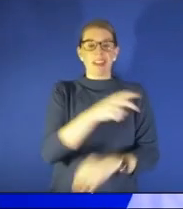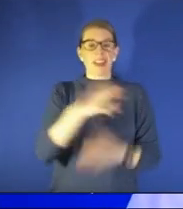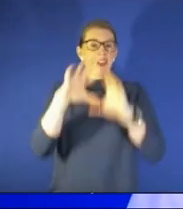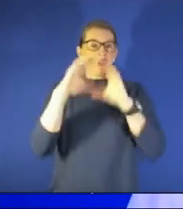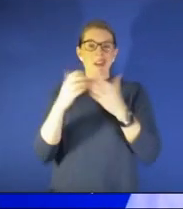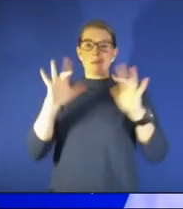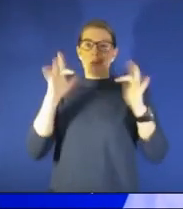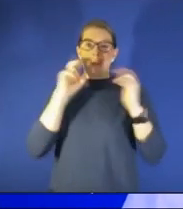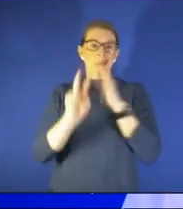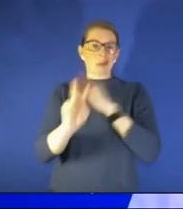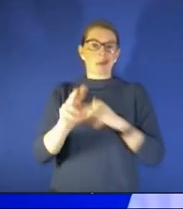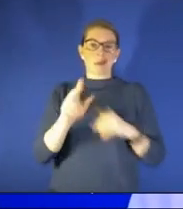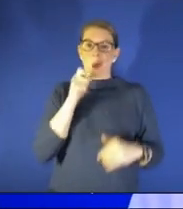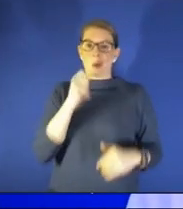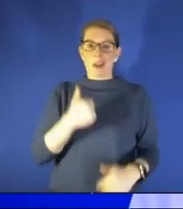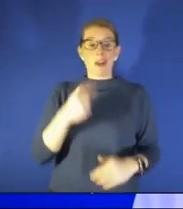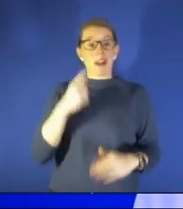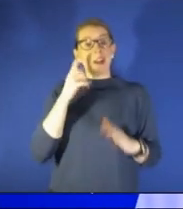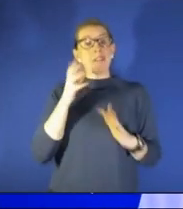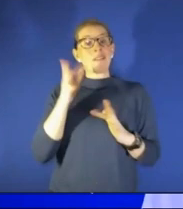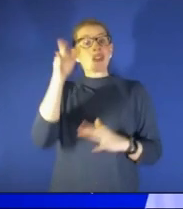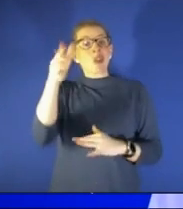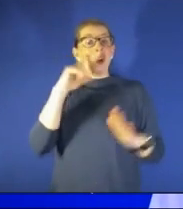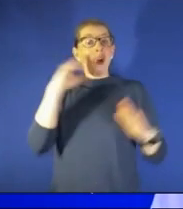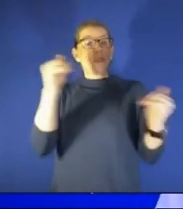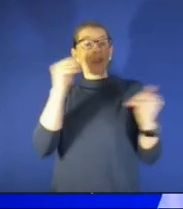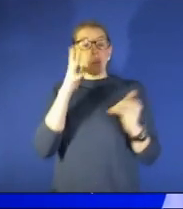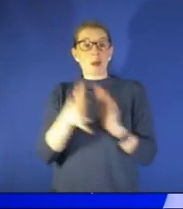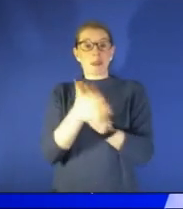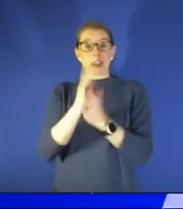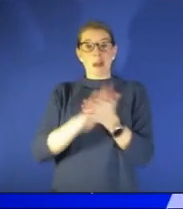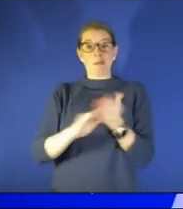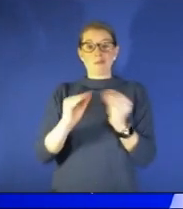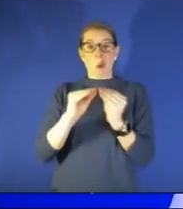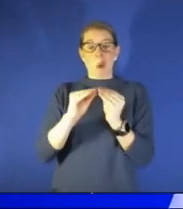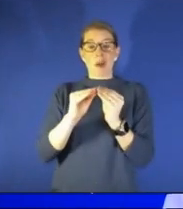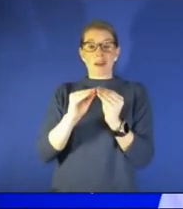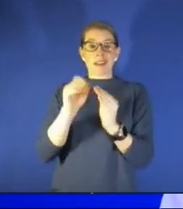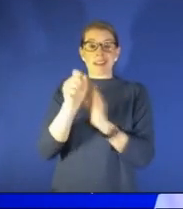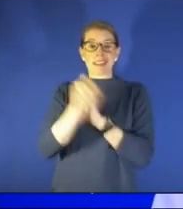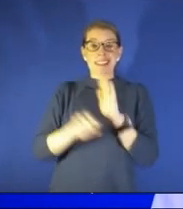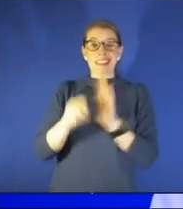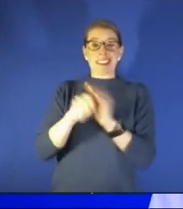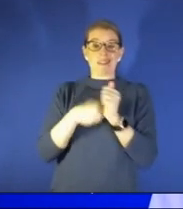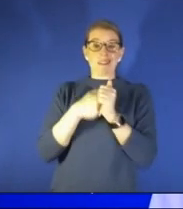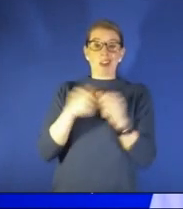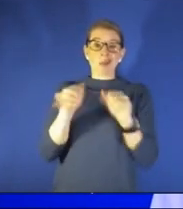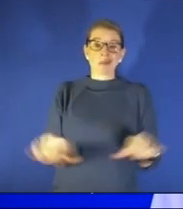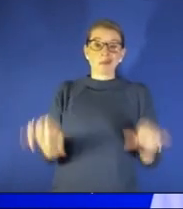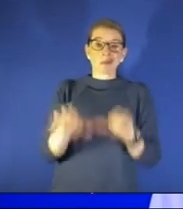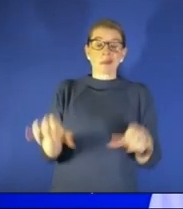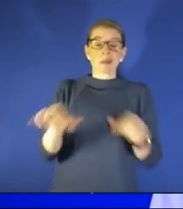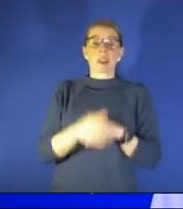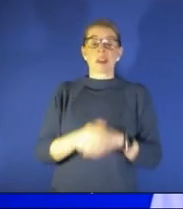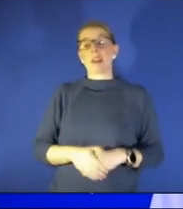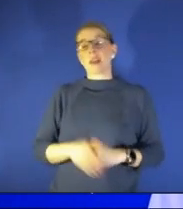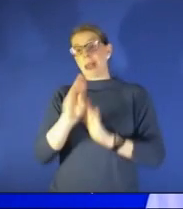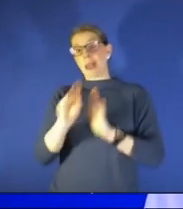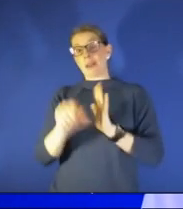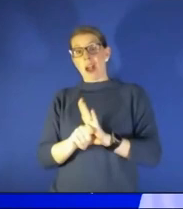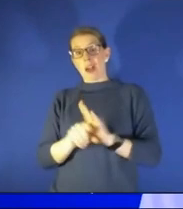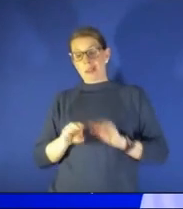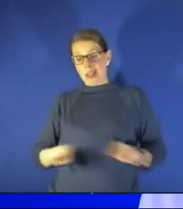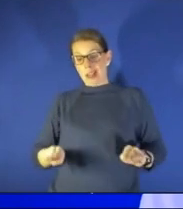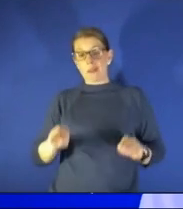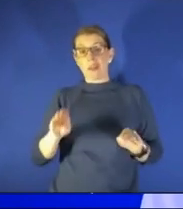hopefully maybe it will get to more of a seasonality we know there will be some background level of infection all throughout the year